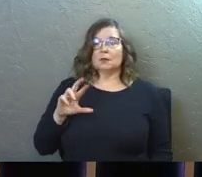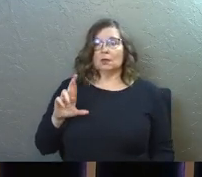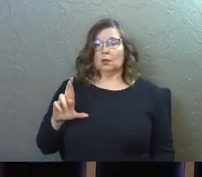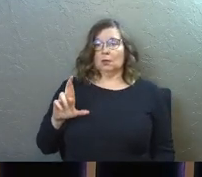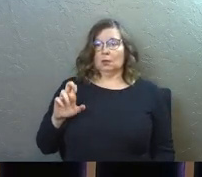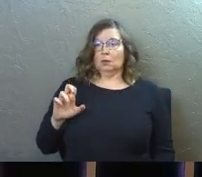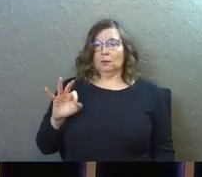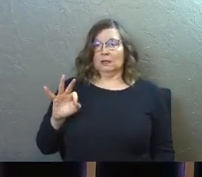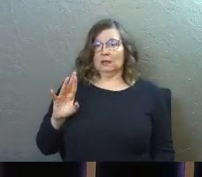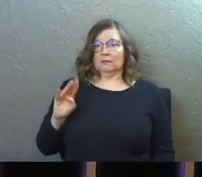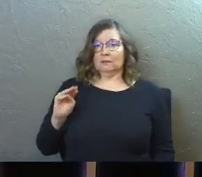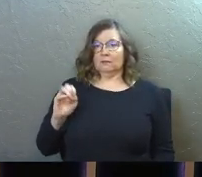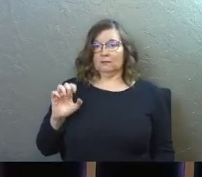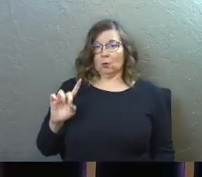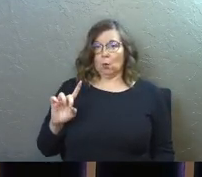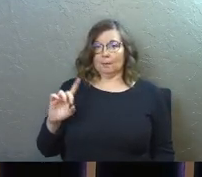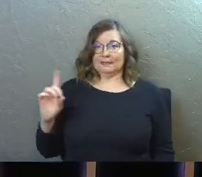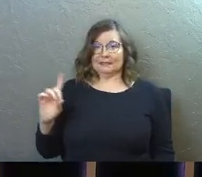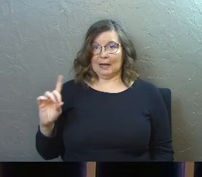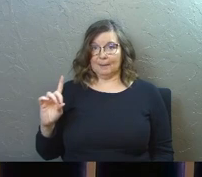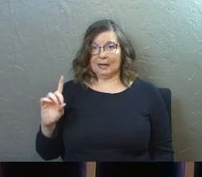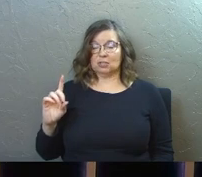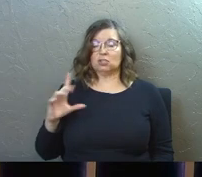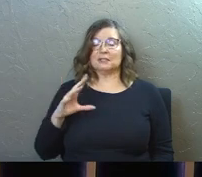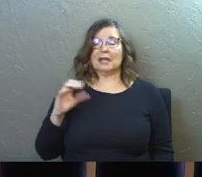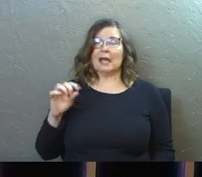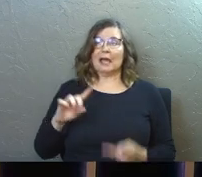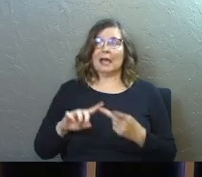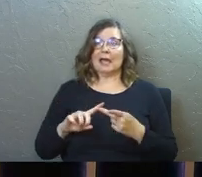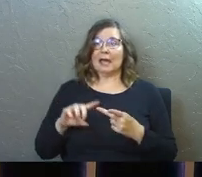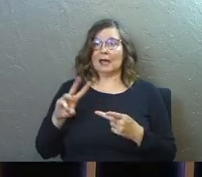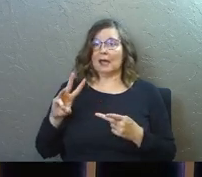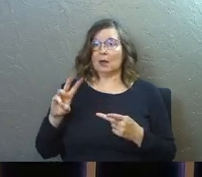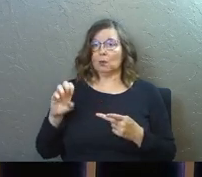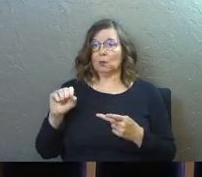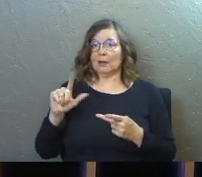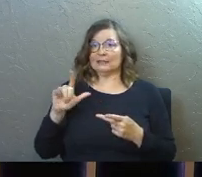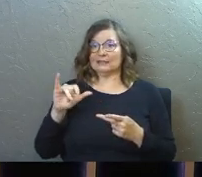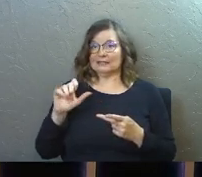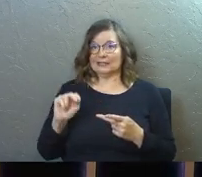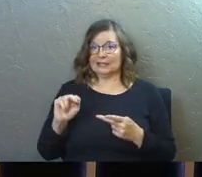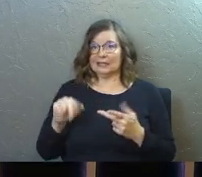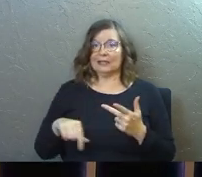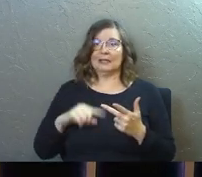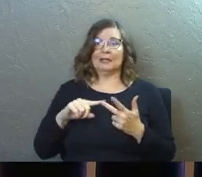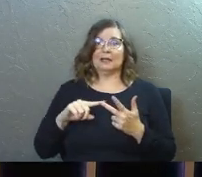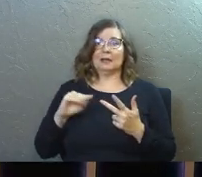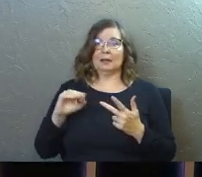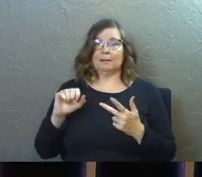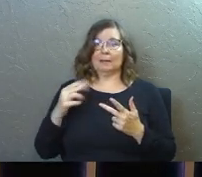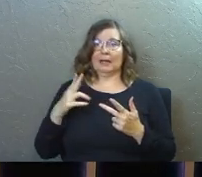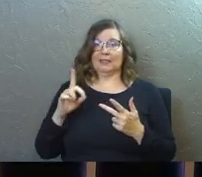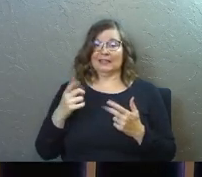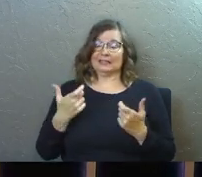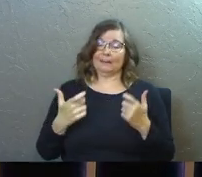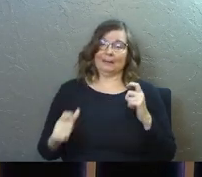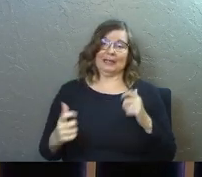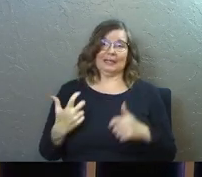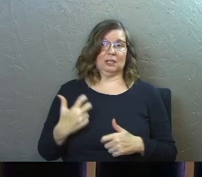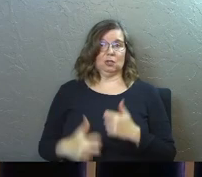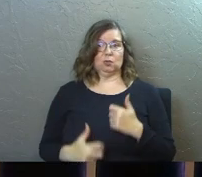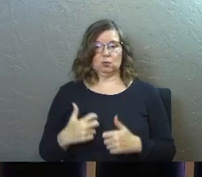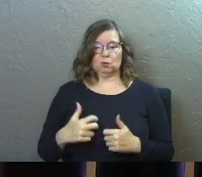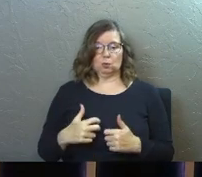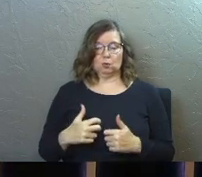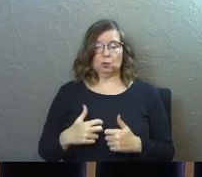denominations and maybe Wesleyans or Methodists, this has been a really big issue for some of them.